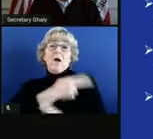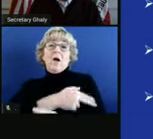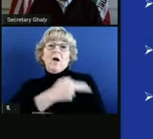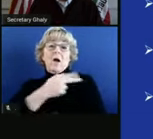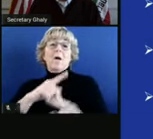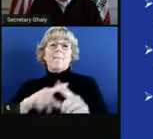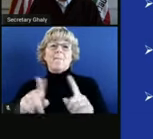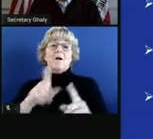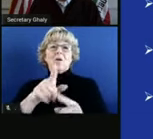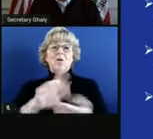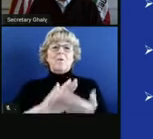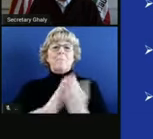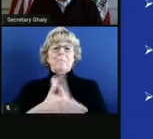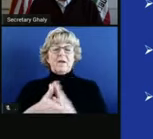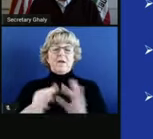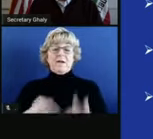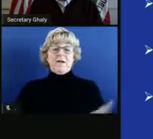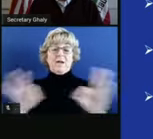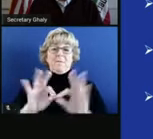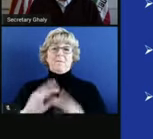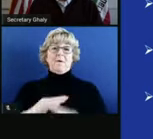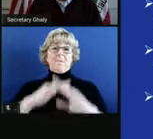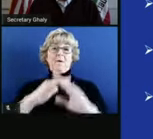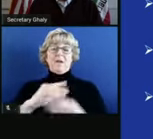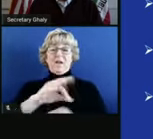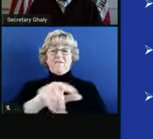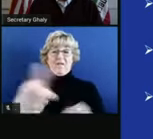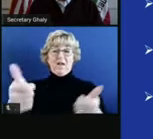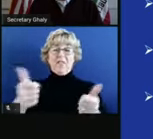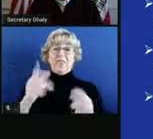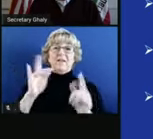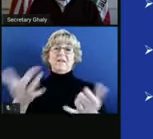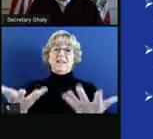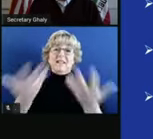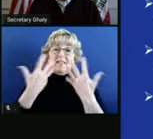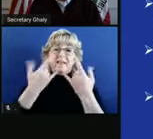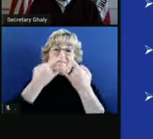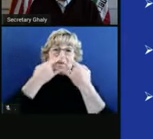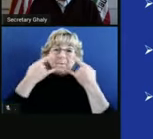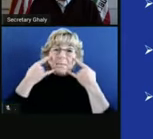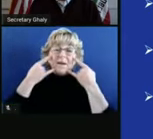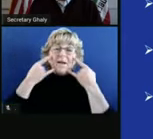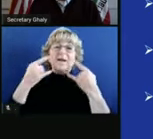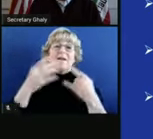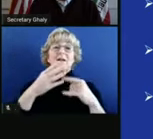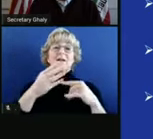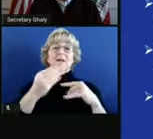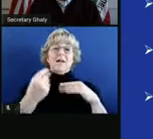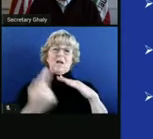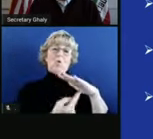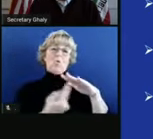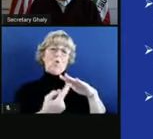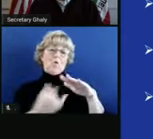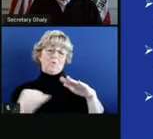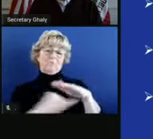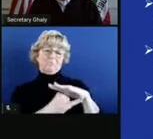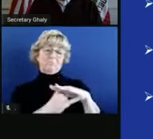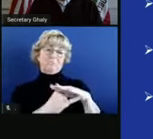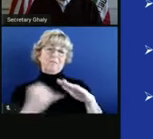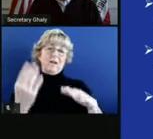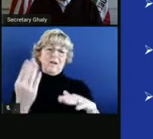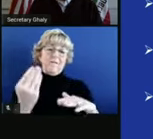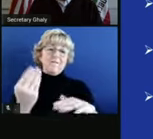become an important protector of those around you. Keep your mask on and quarantine if you do come back after